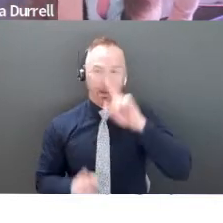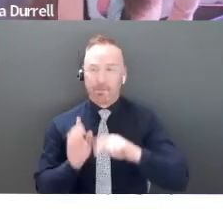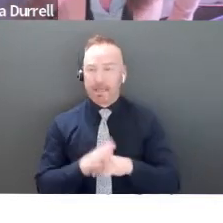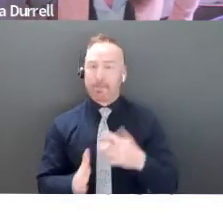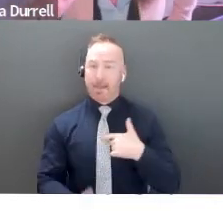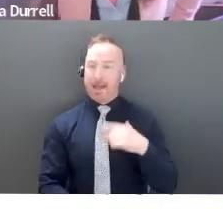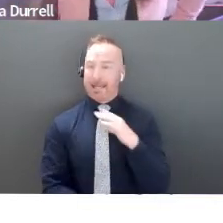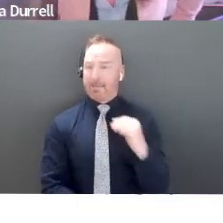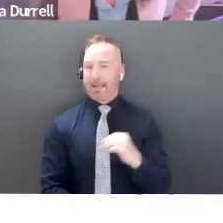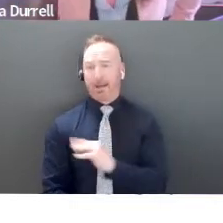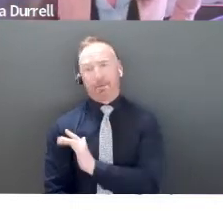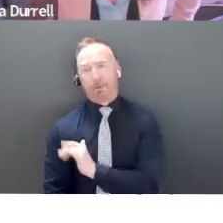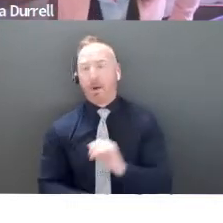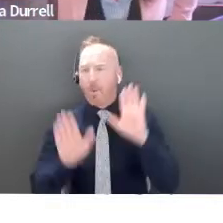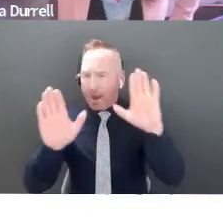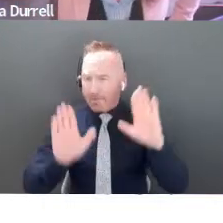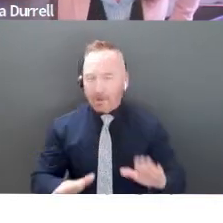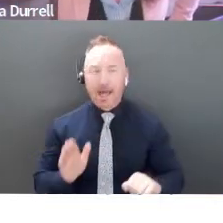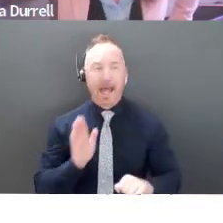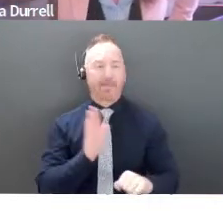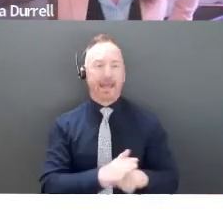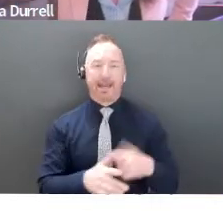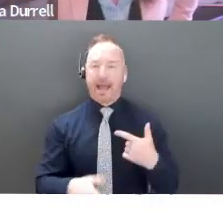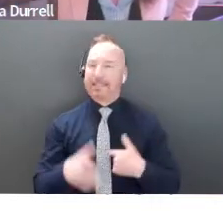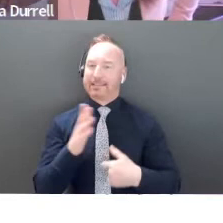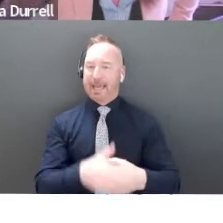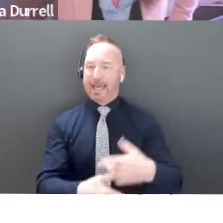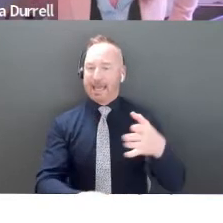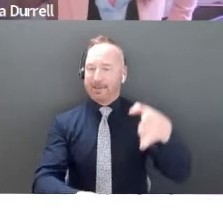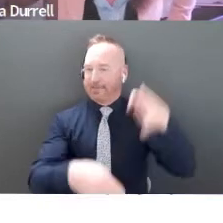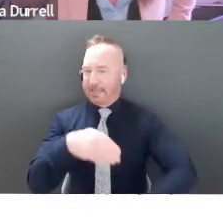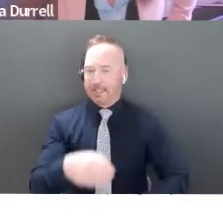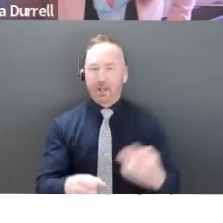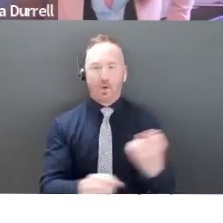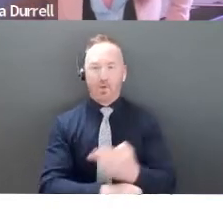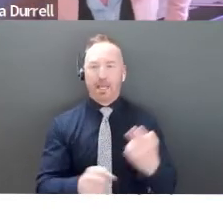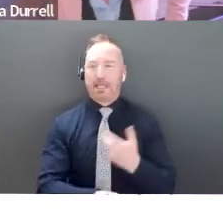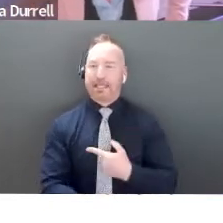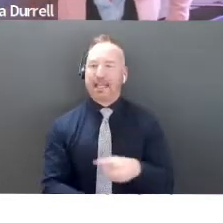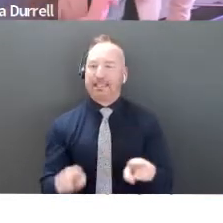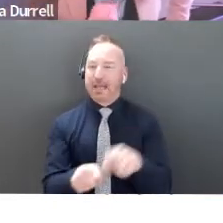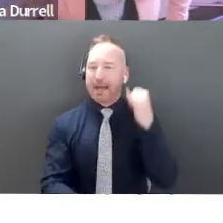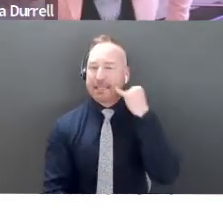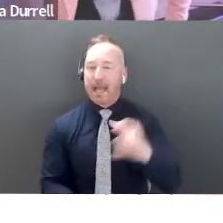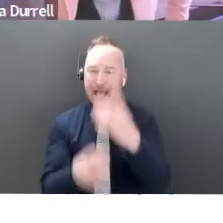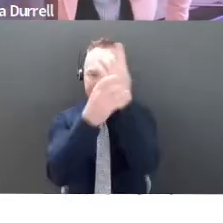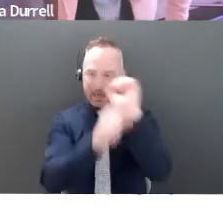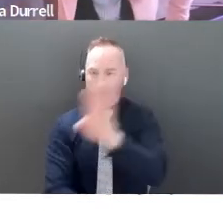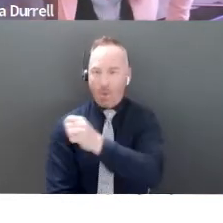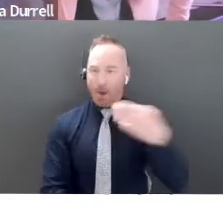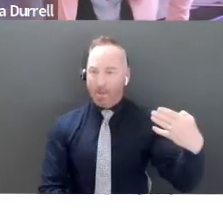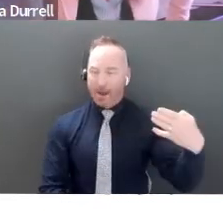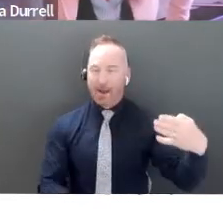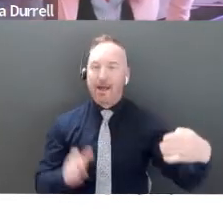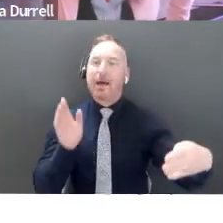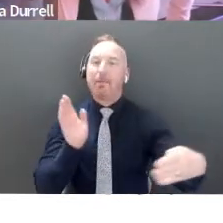company is. And then a big finish. I would like to say, you want to drop that mic like Barack Obama. Okay. So